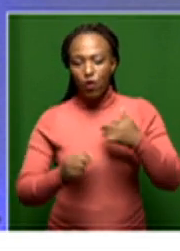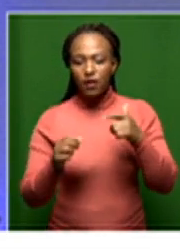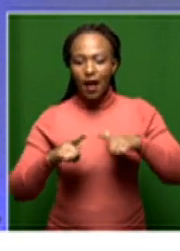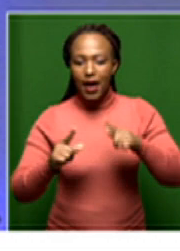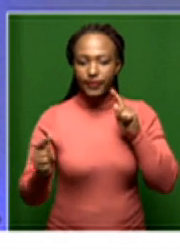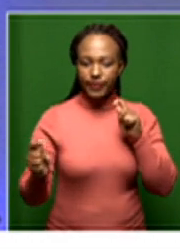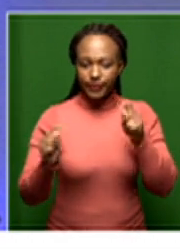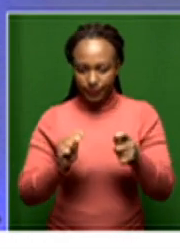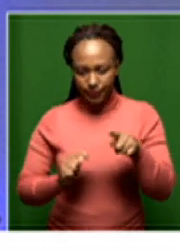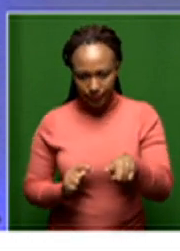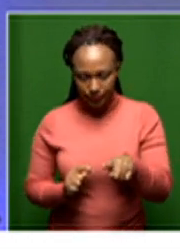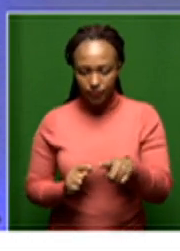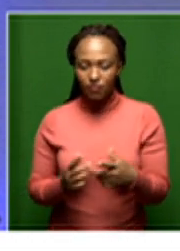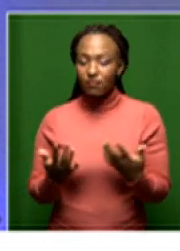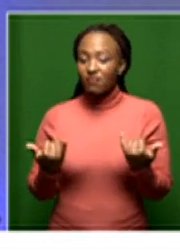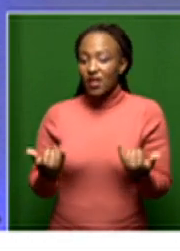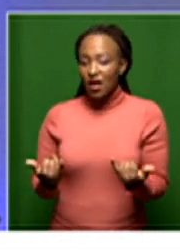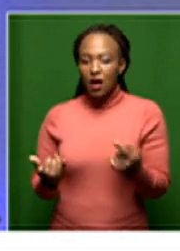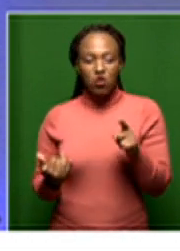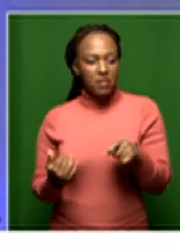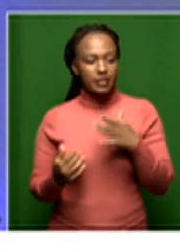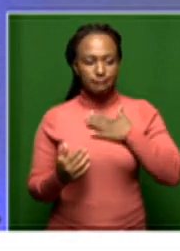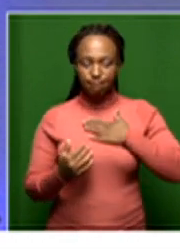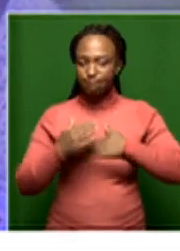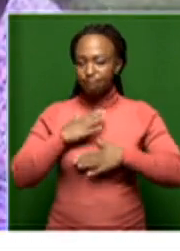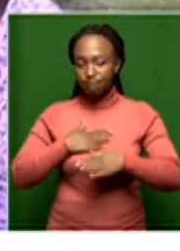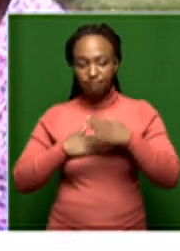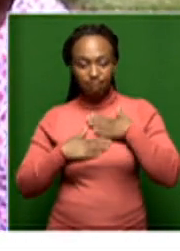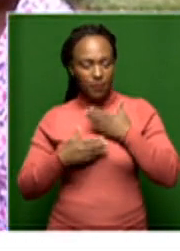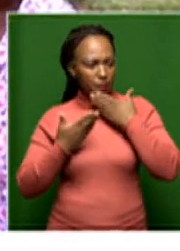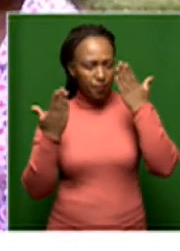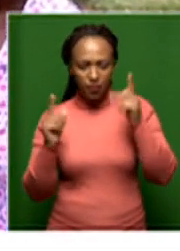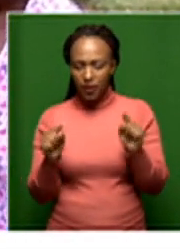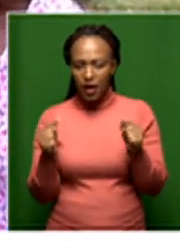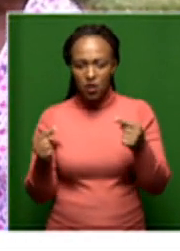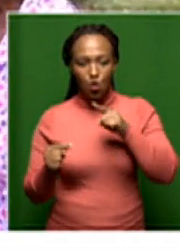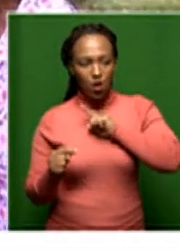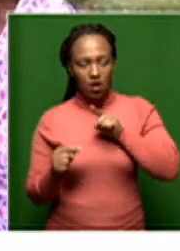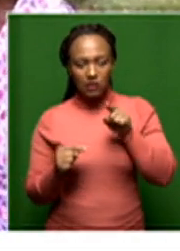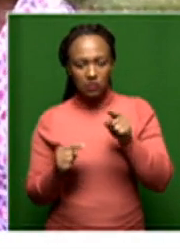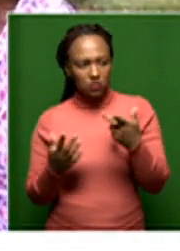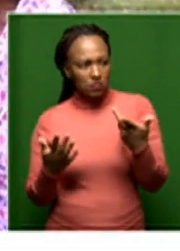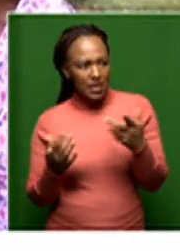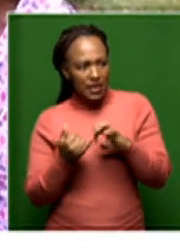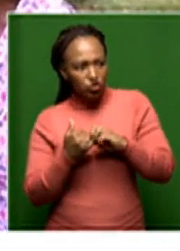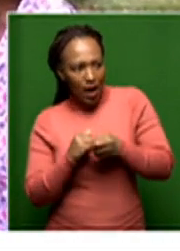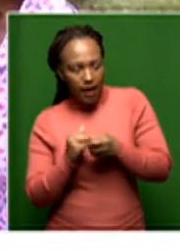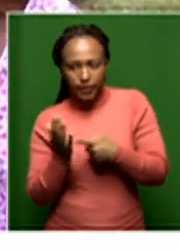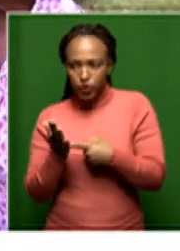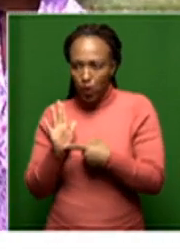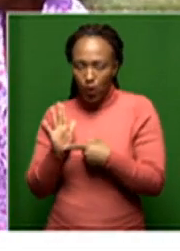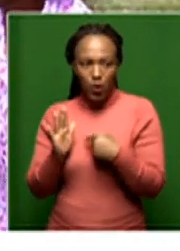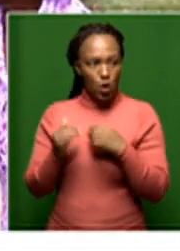then, of course, one must be intolerant of the current steps that appear to be designed to appease